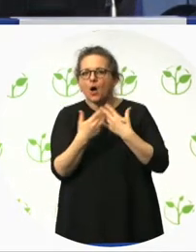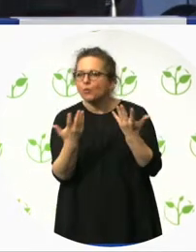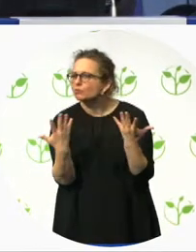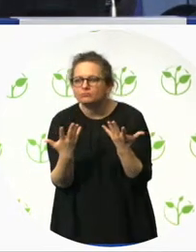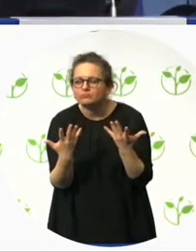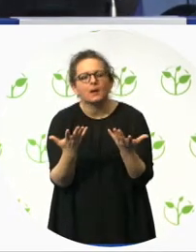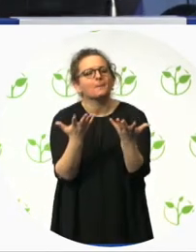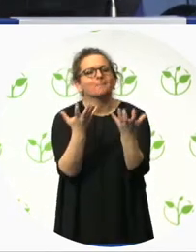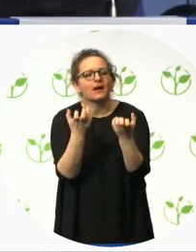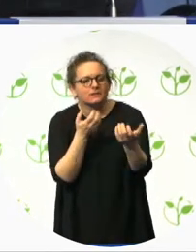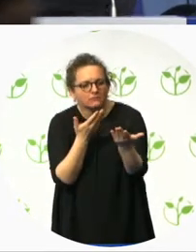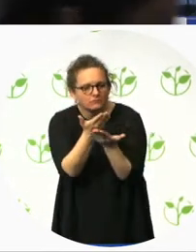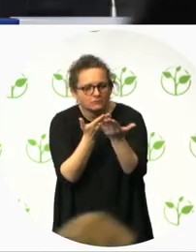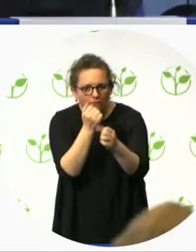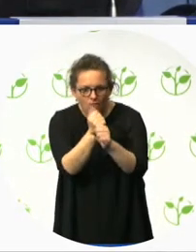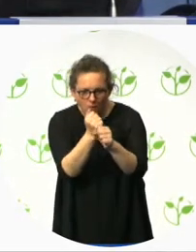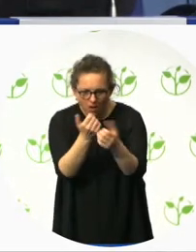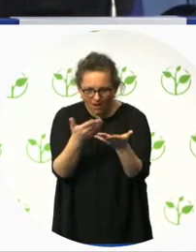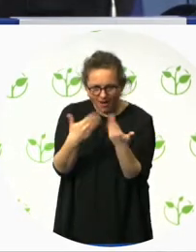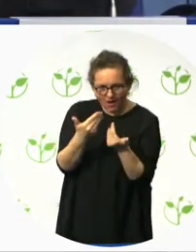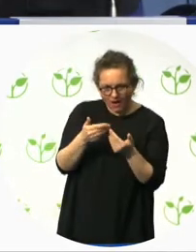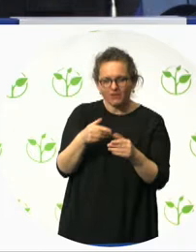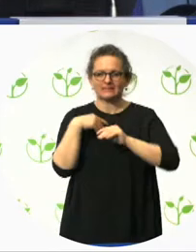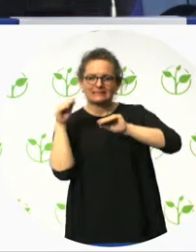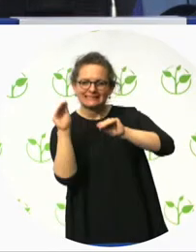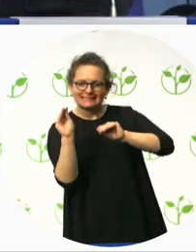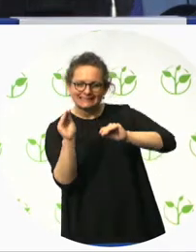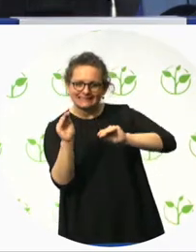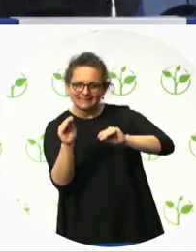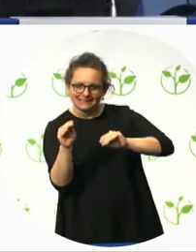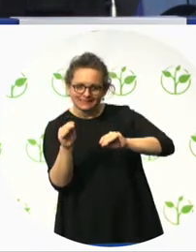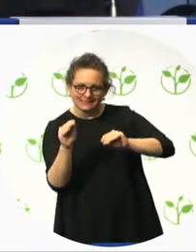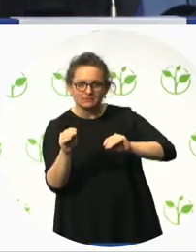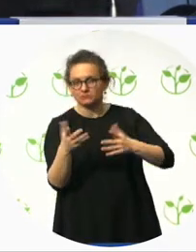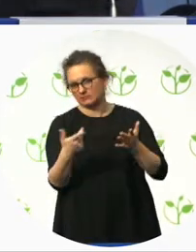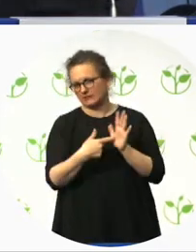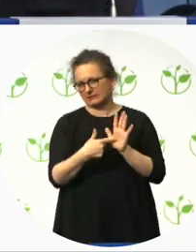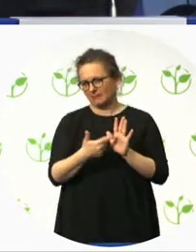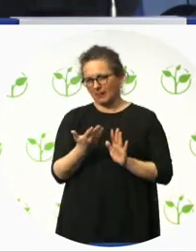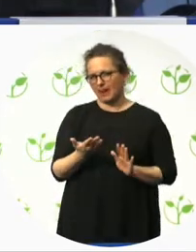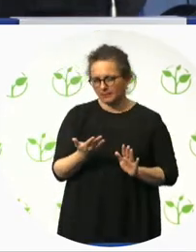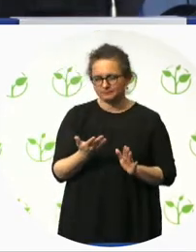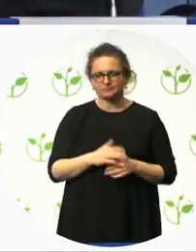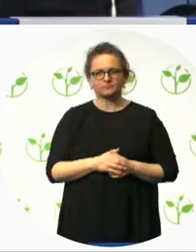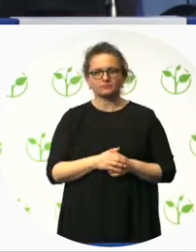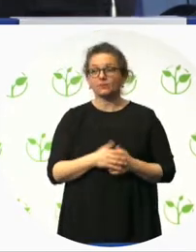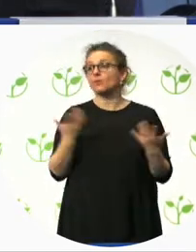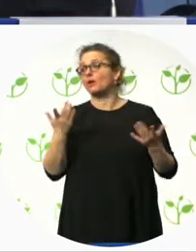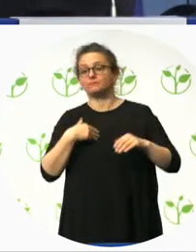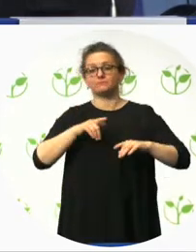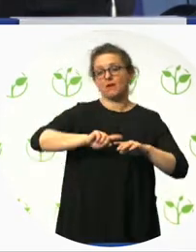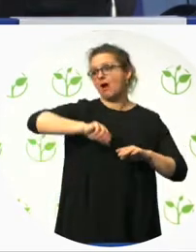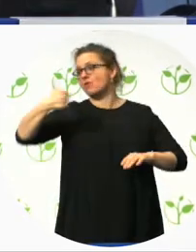making practices, for example, in a ZARA main strip shop. And we are